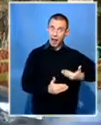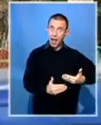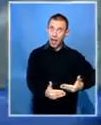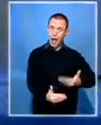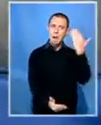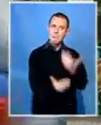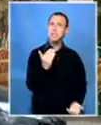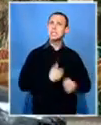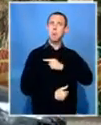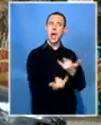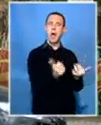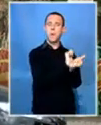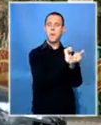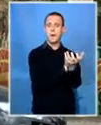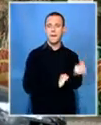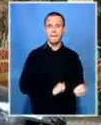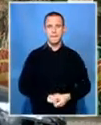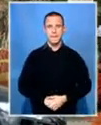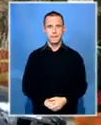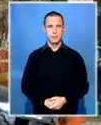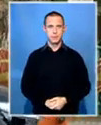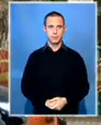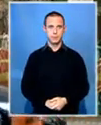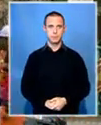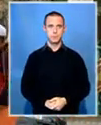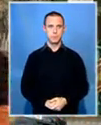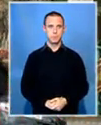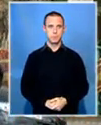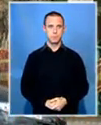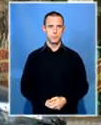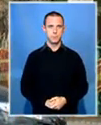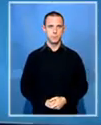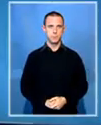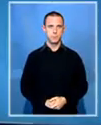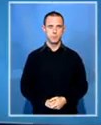have used to prepare for the exams. Unatipi mwase SBC News, Alice.